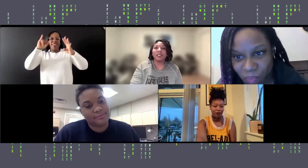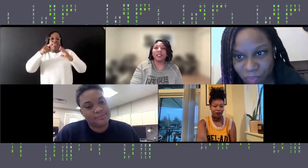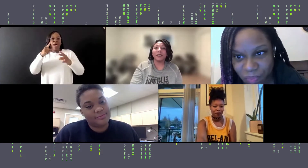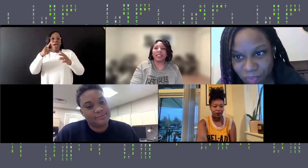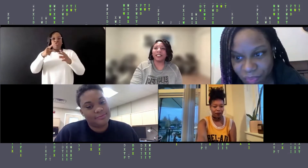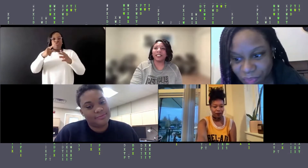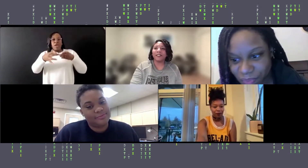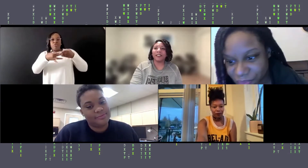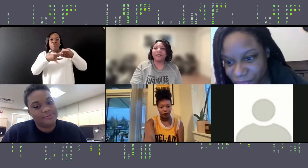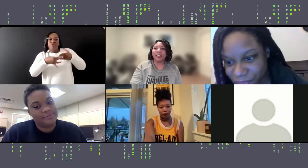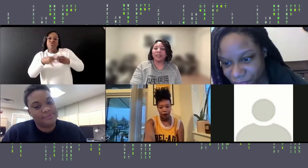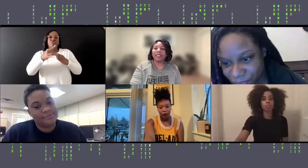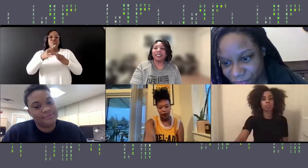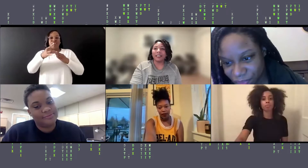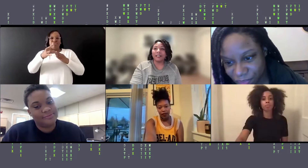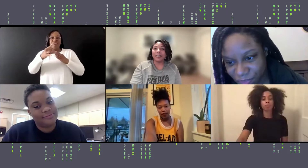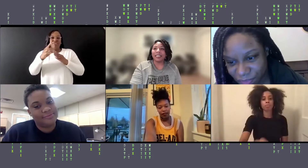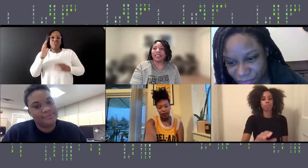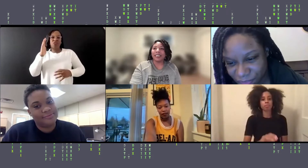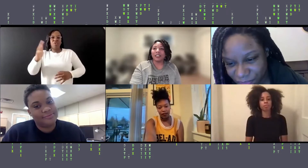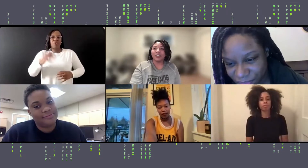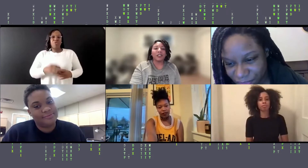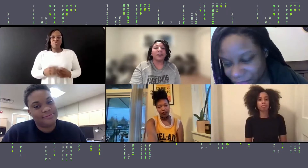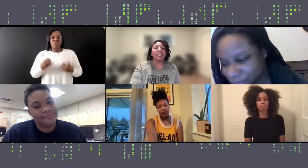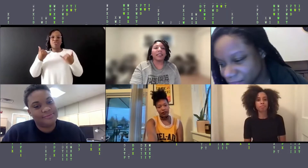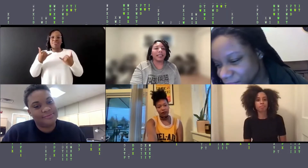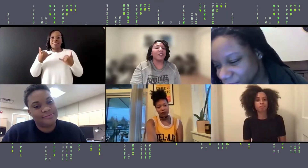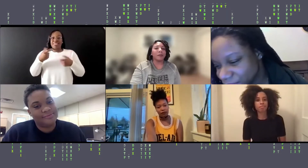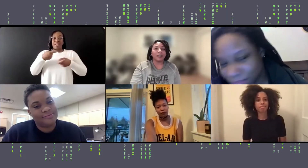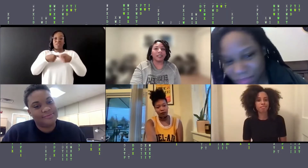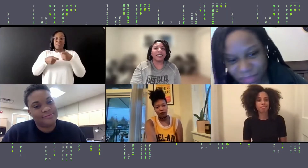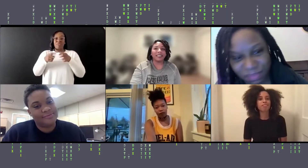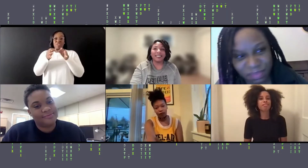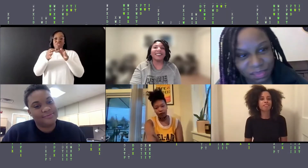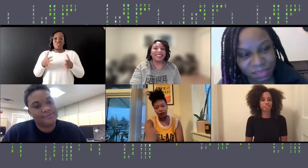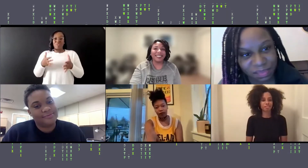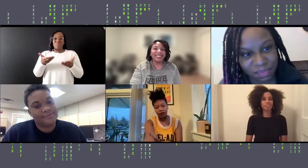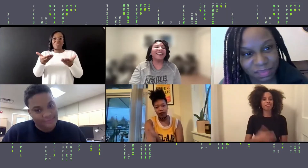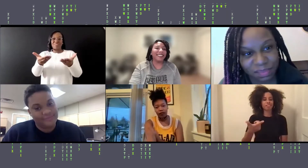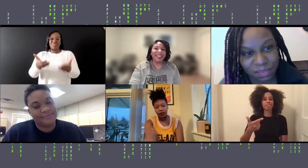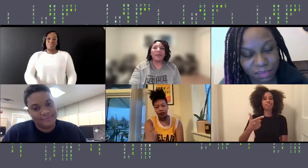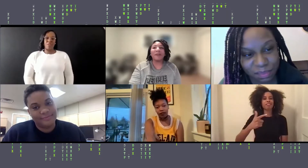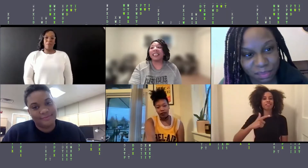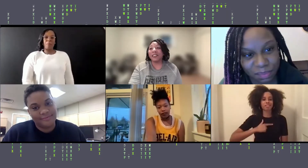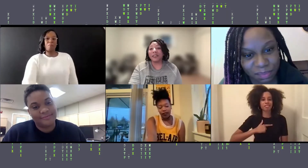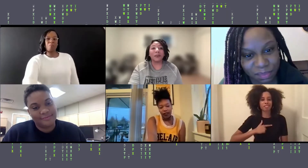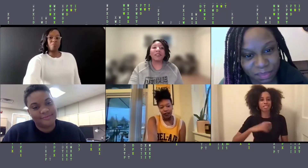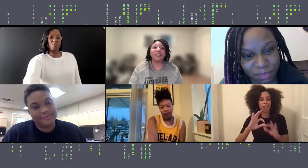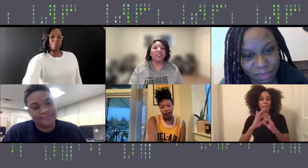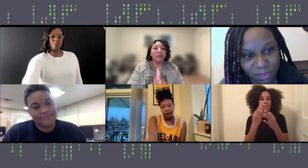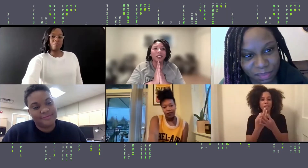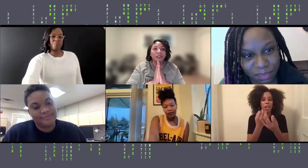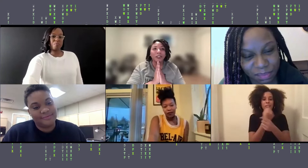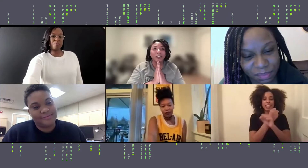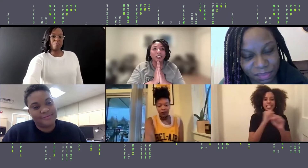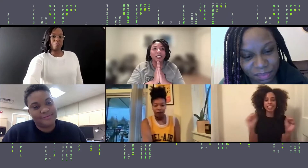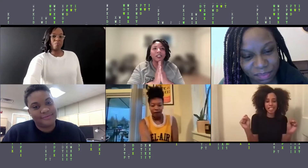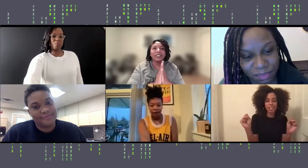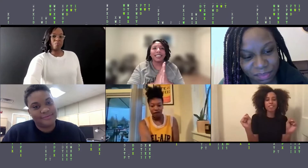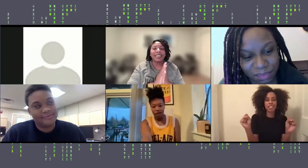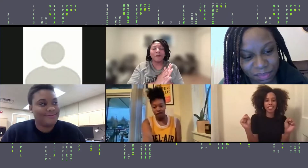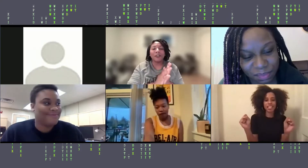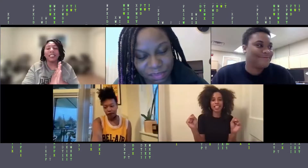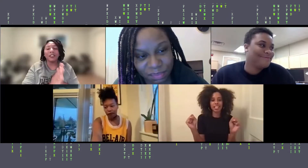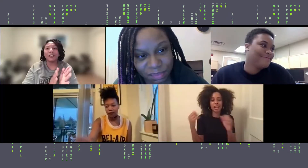Those are great. I love it. Family, safety, ingenuity, and accountability. Thank you so much for those